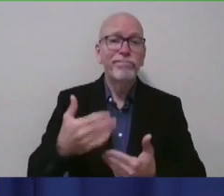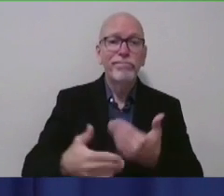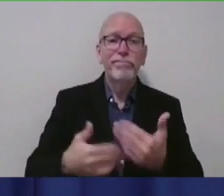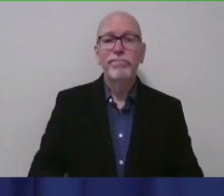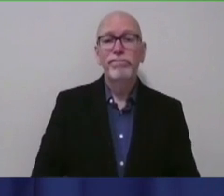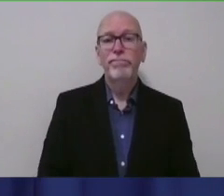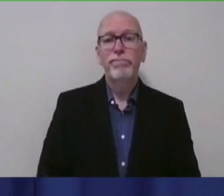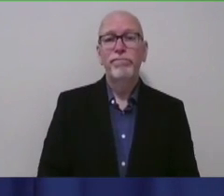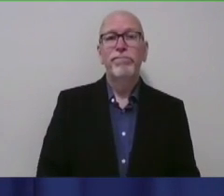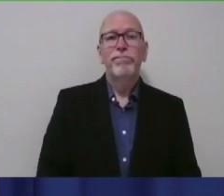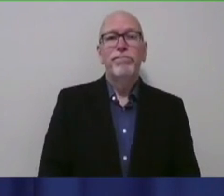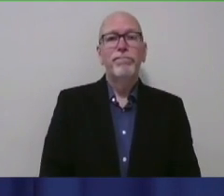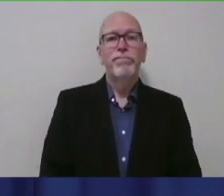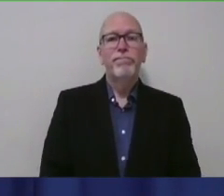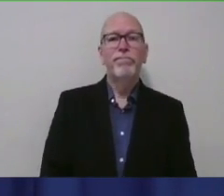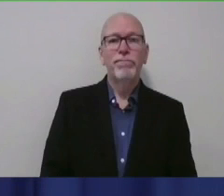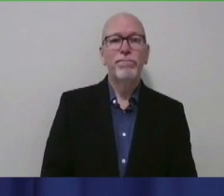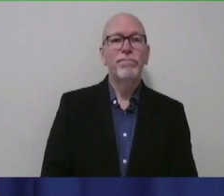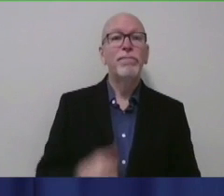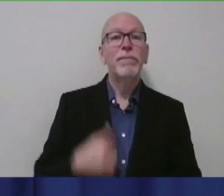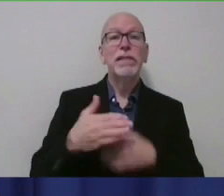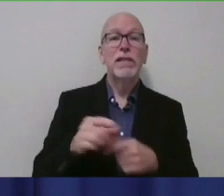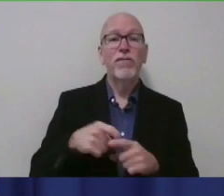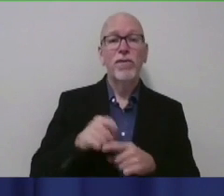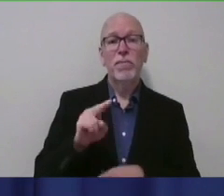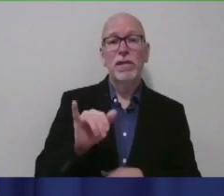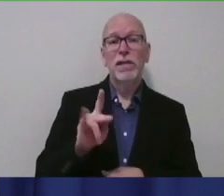All right. Next question from Nikki Kelly of the Journal-Gazette.